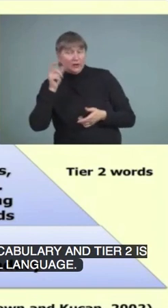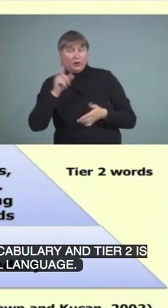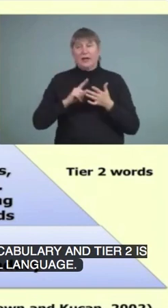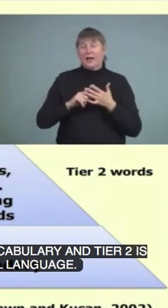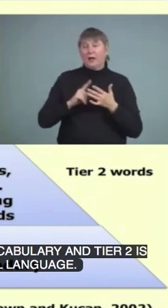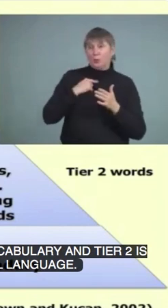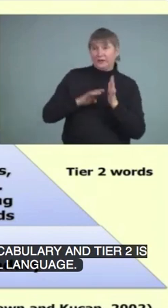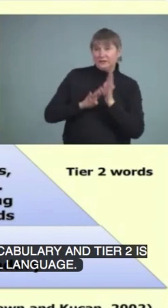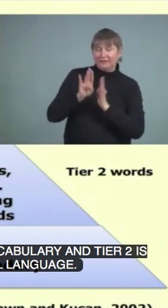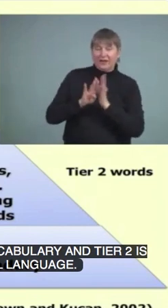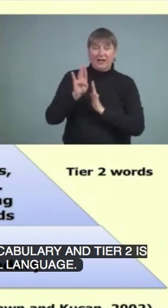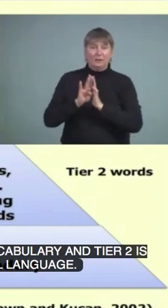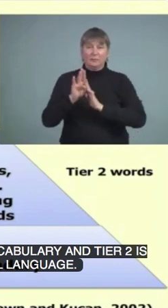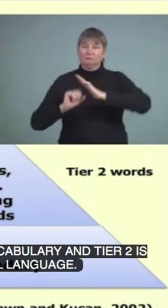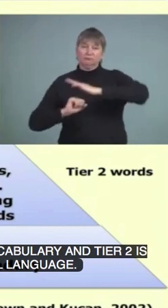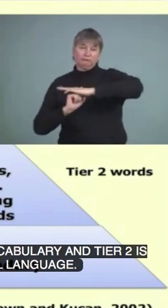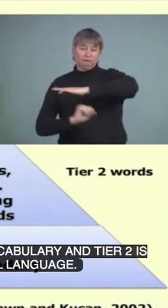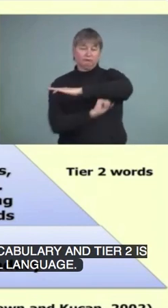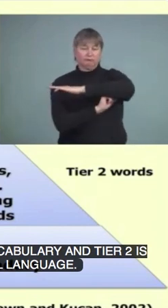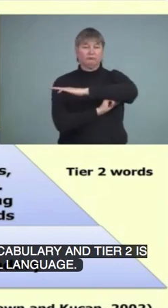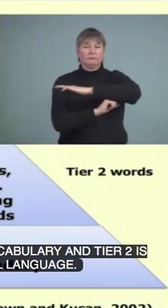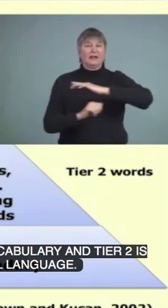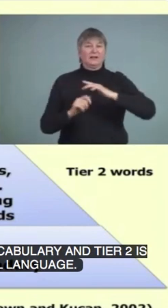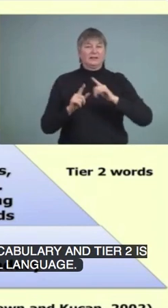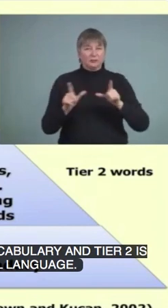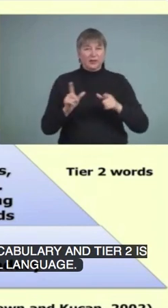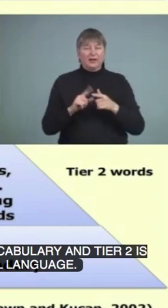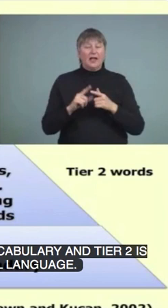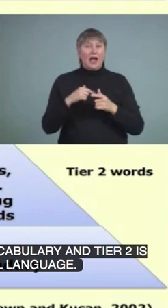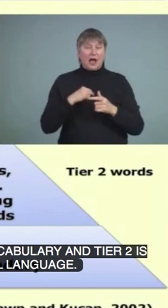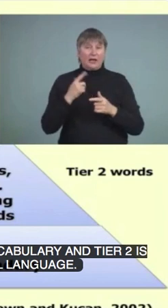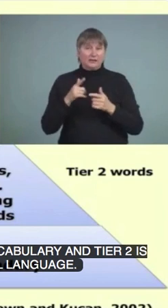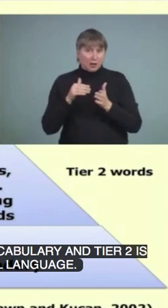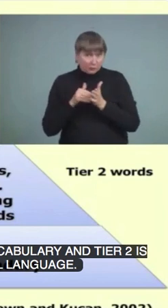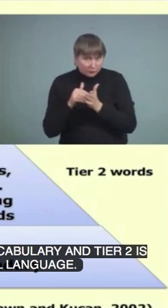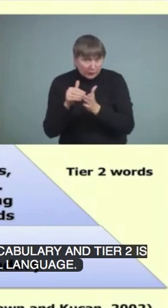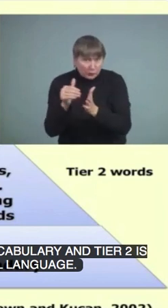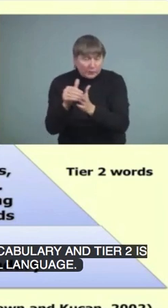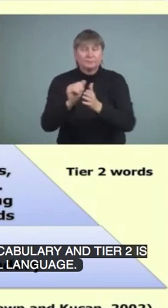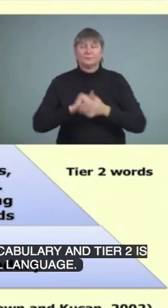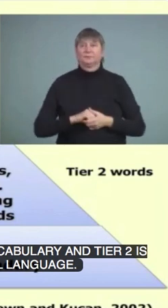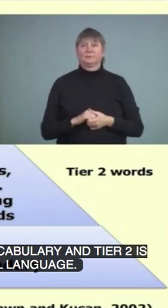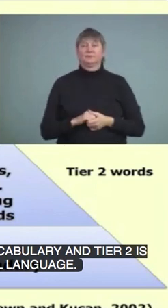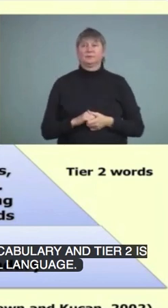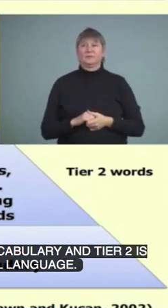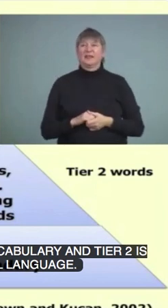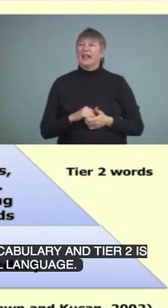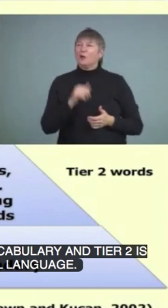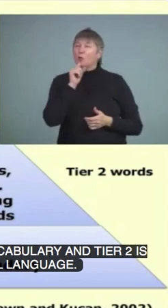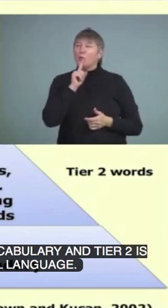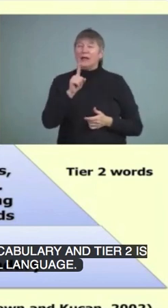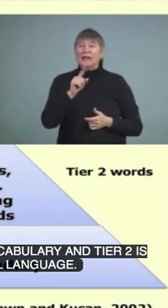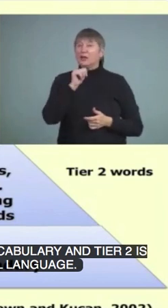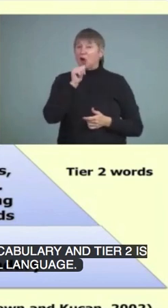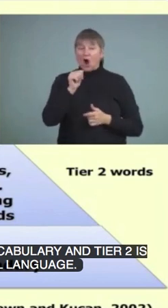as part of our foundation of language because it's more high frequency. It's not really taught. It's acquired.